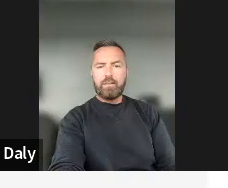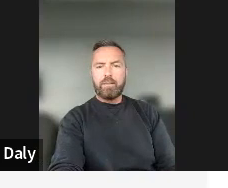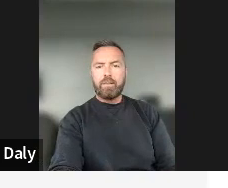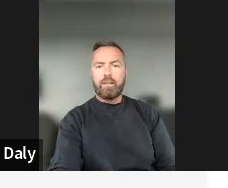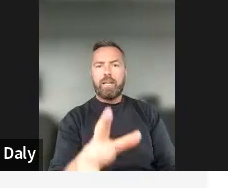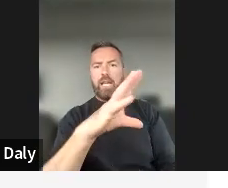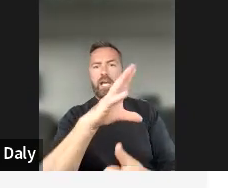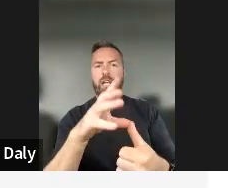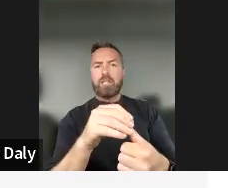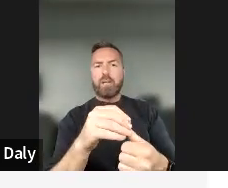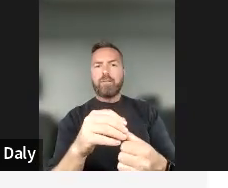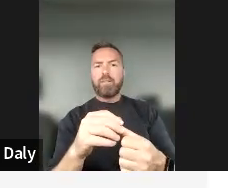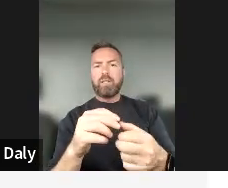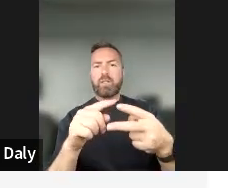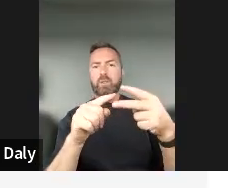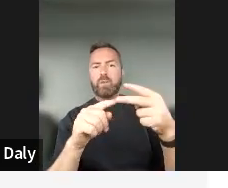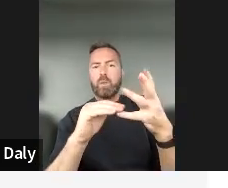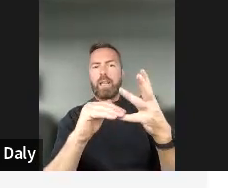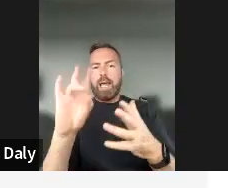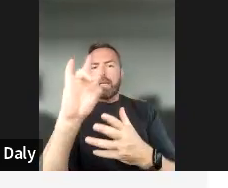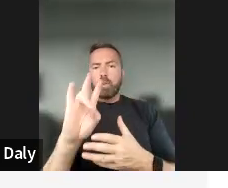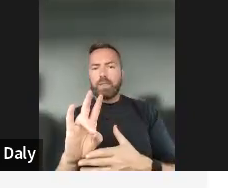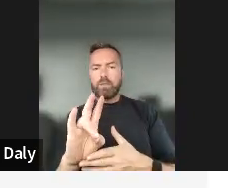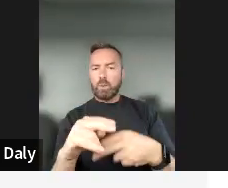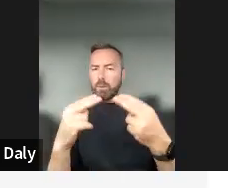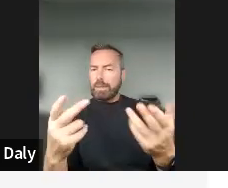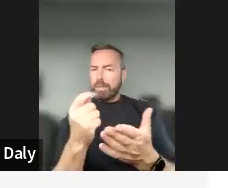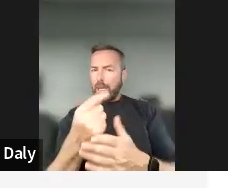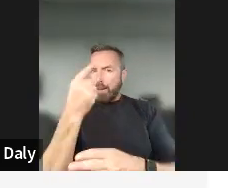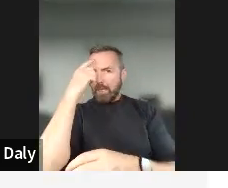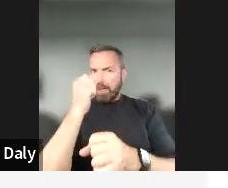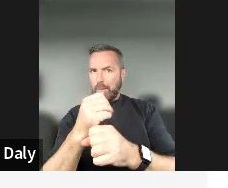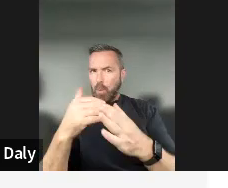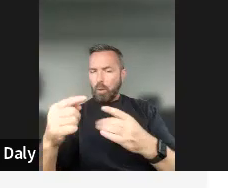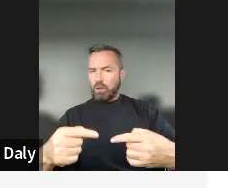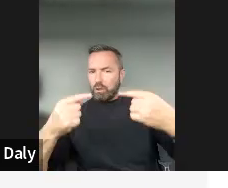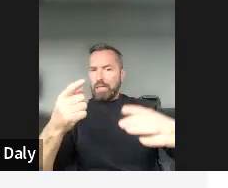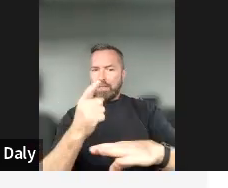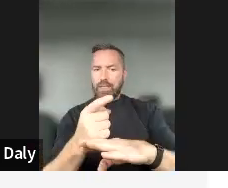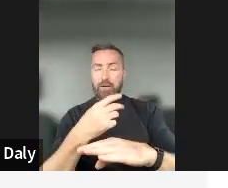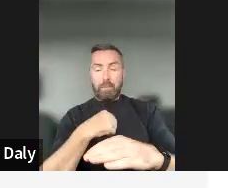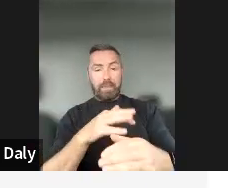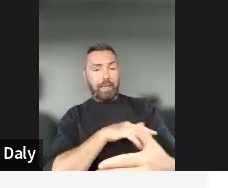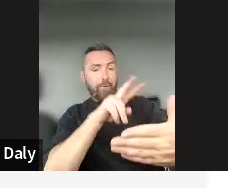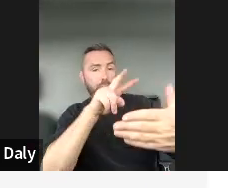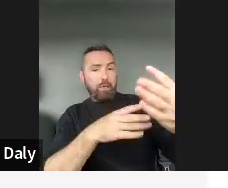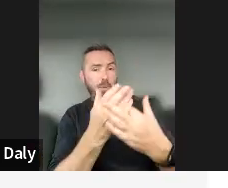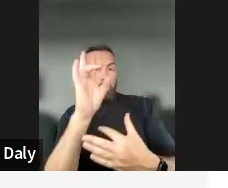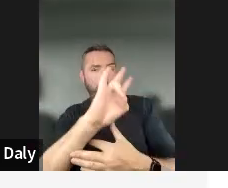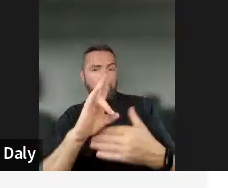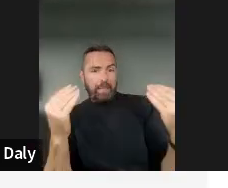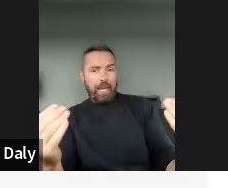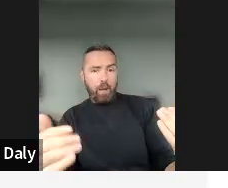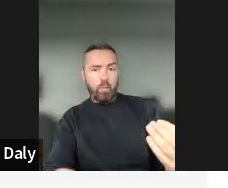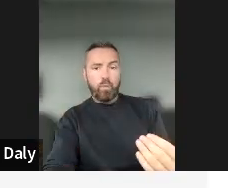questions that are open questions, just take your time to really think about the challenges. I will read through the different questions now, and you can already